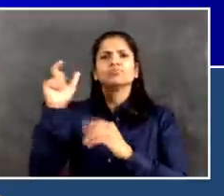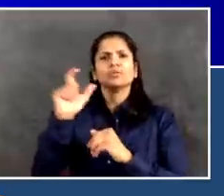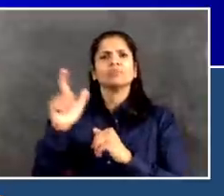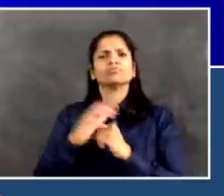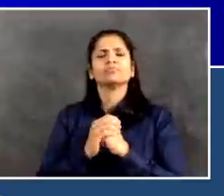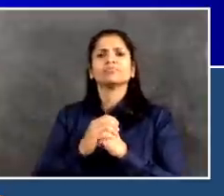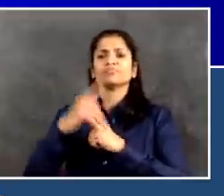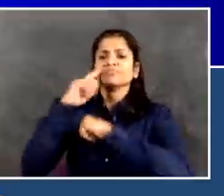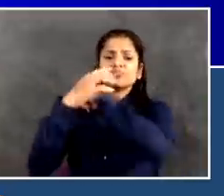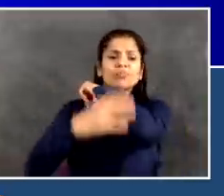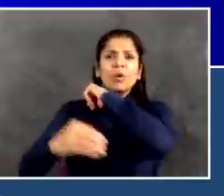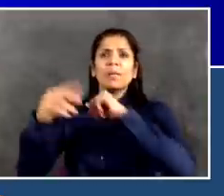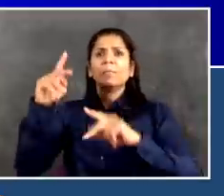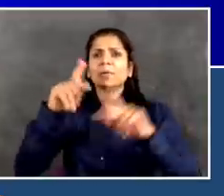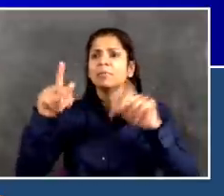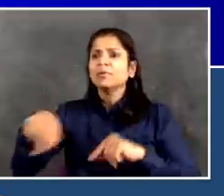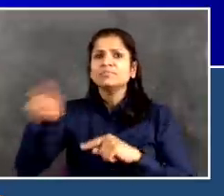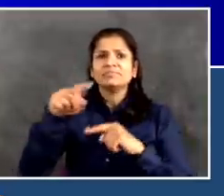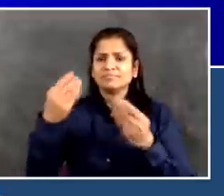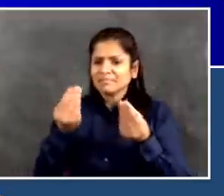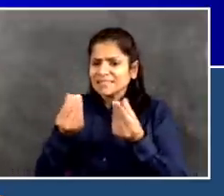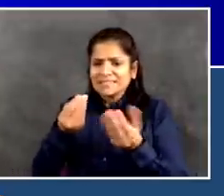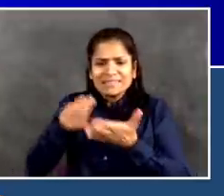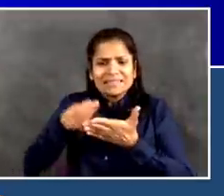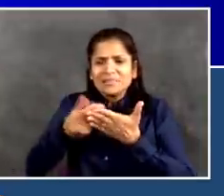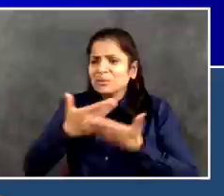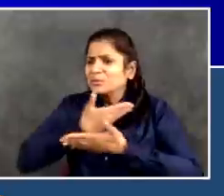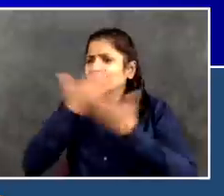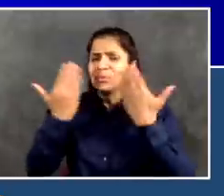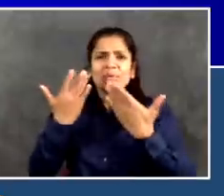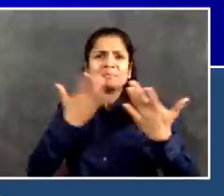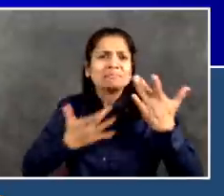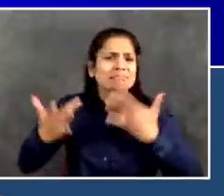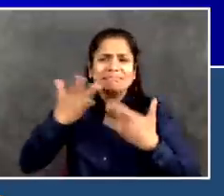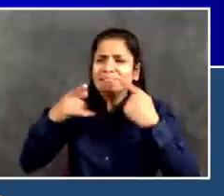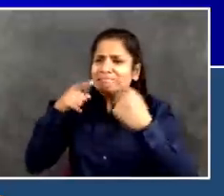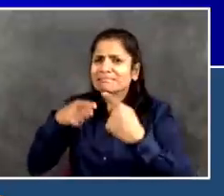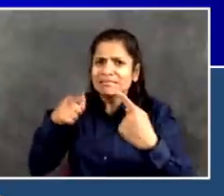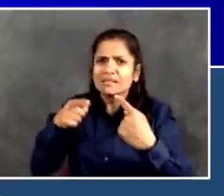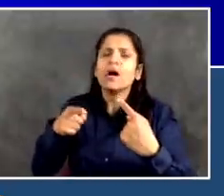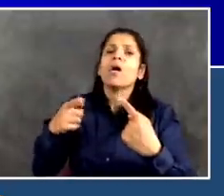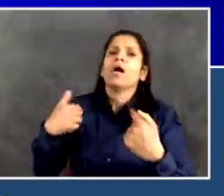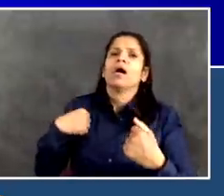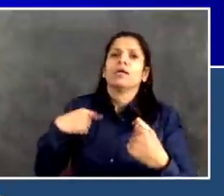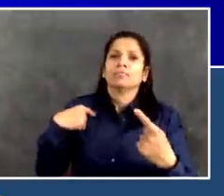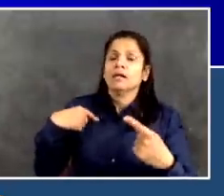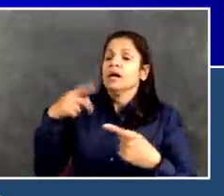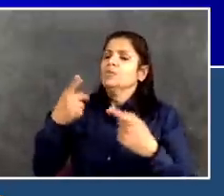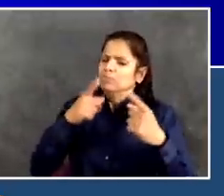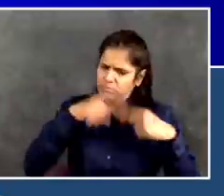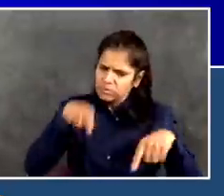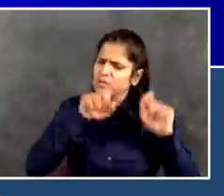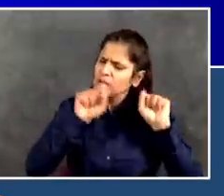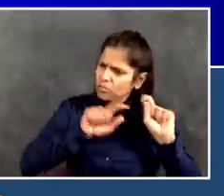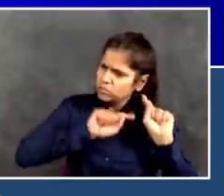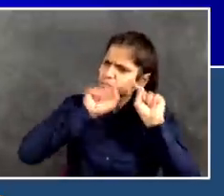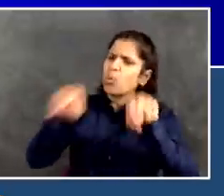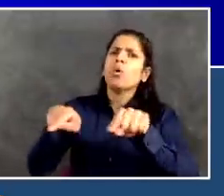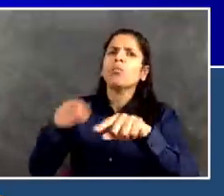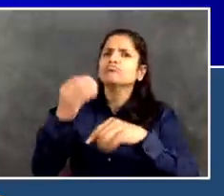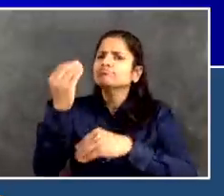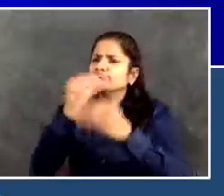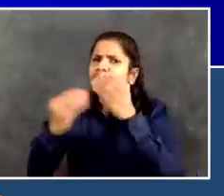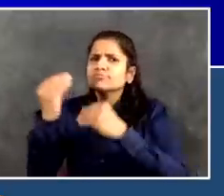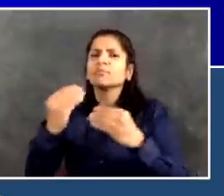They knew there would always be a meal there for them. That's not going to be true in this season. So, we want to, the City of New